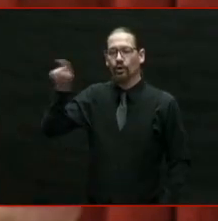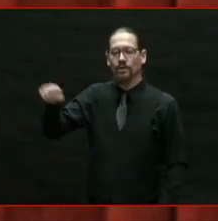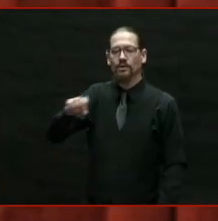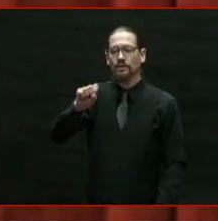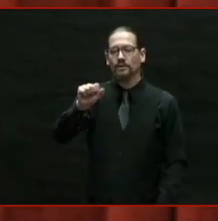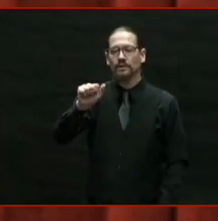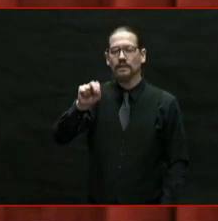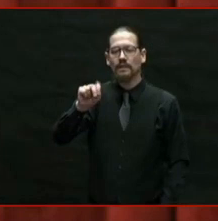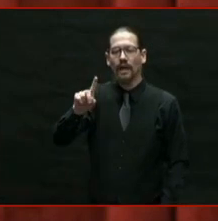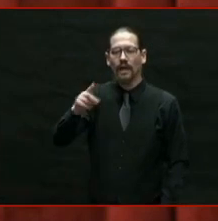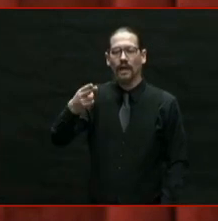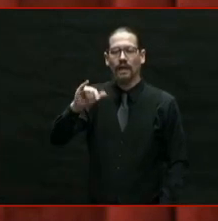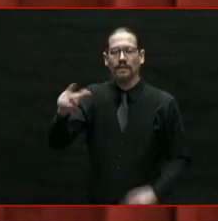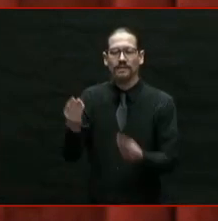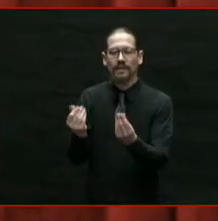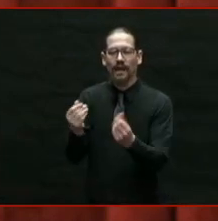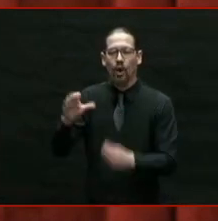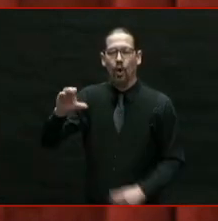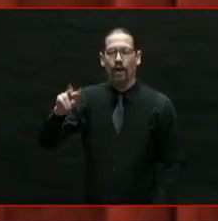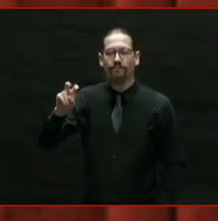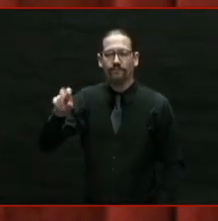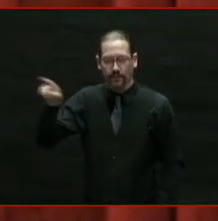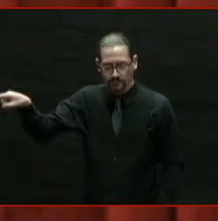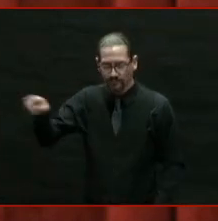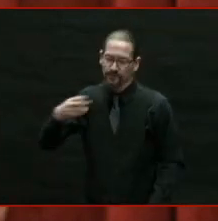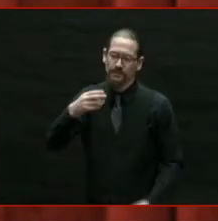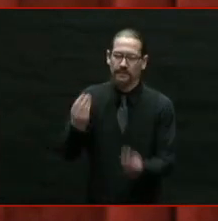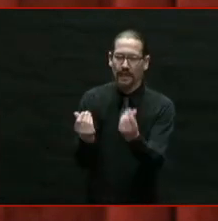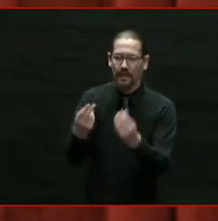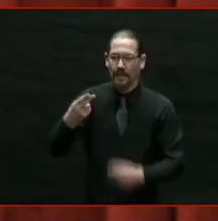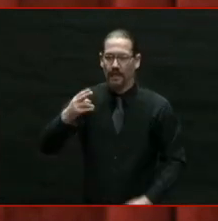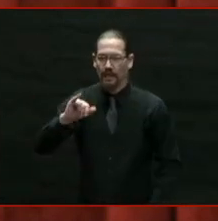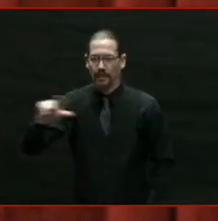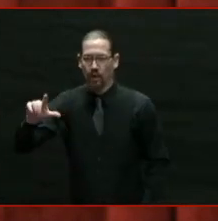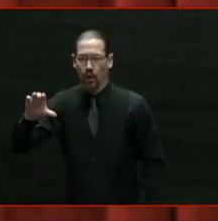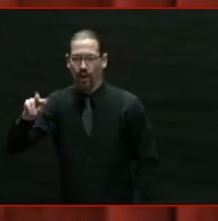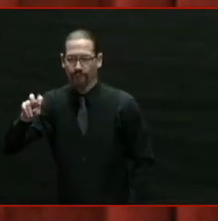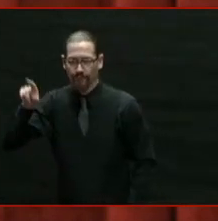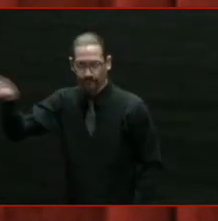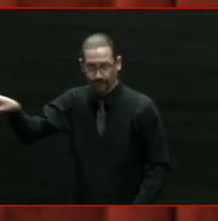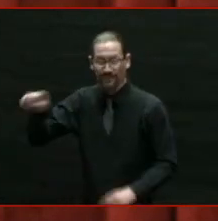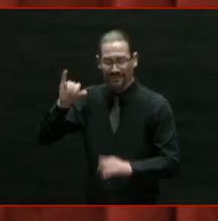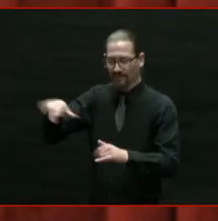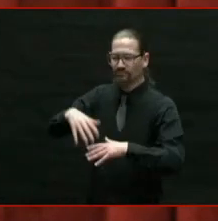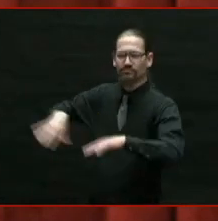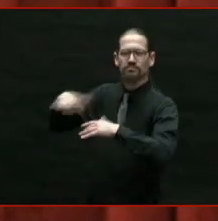It's where Andy and I were married. It's where Cece and Tommy were born.